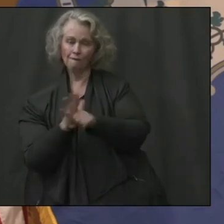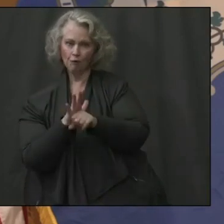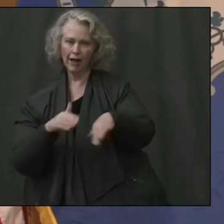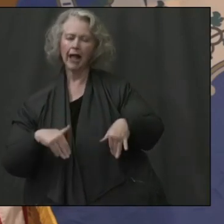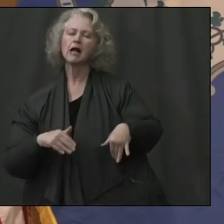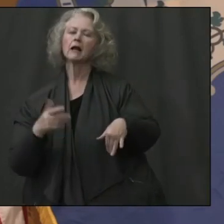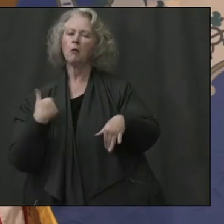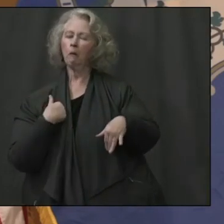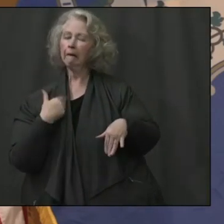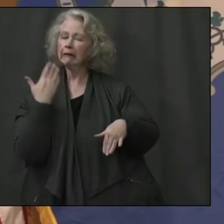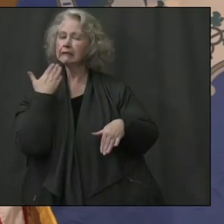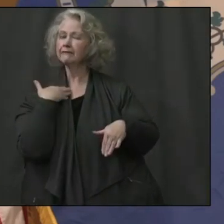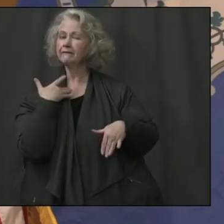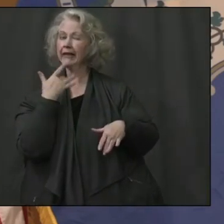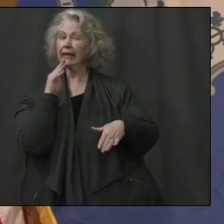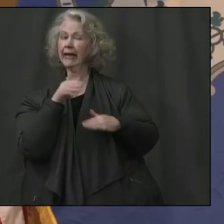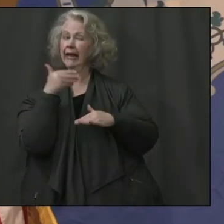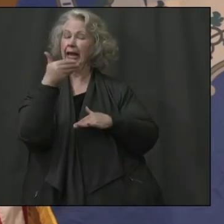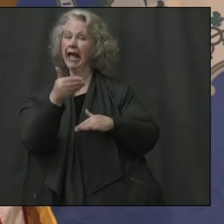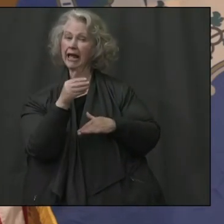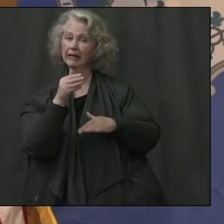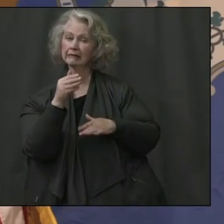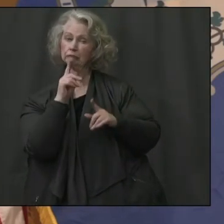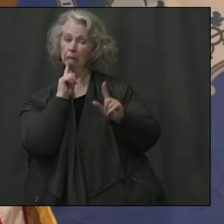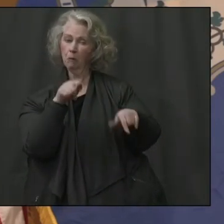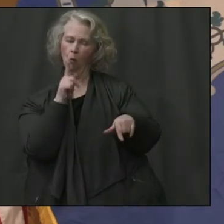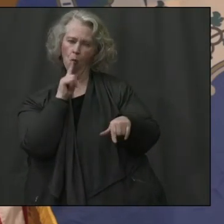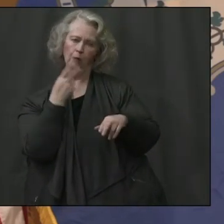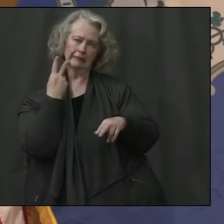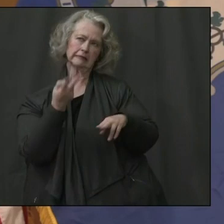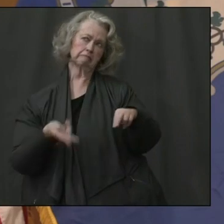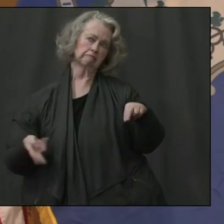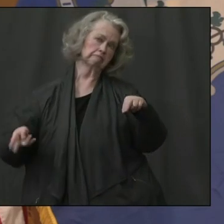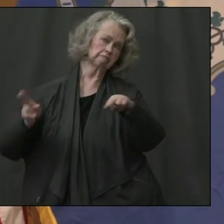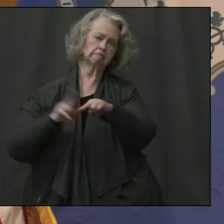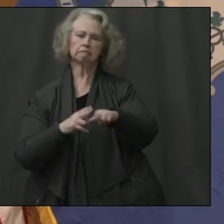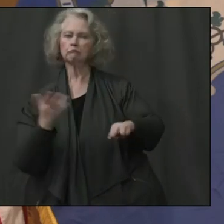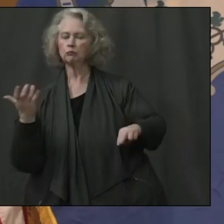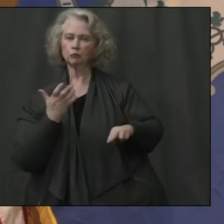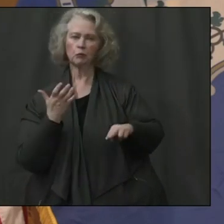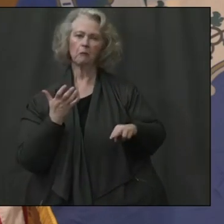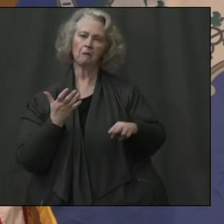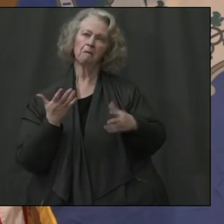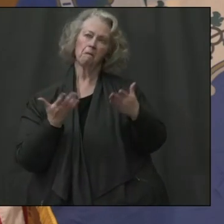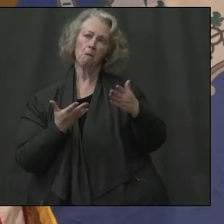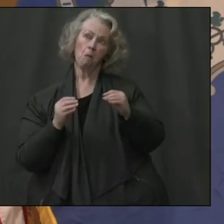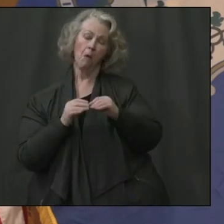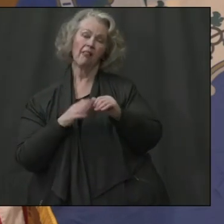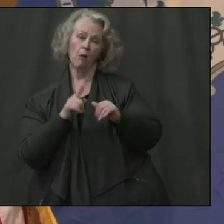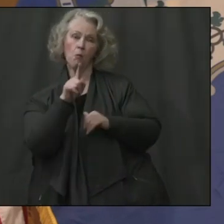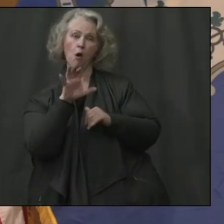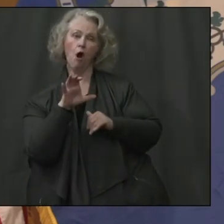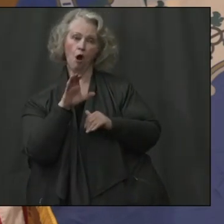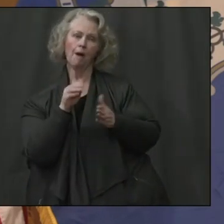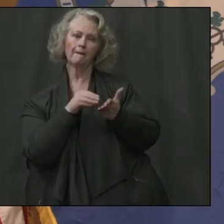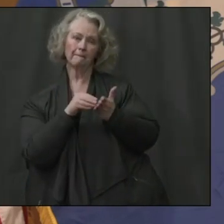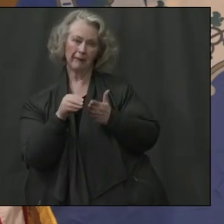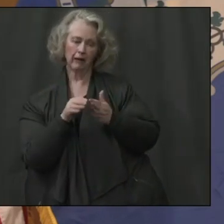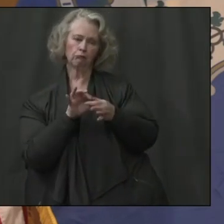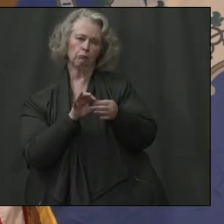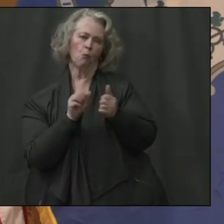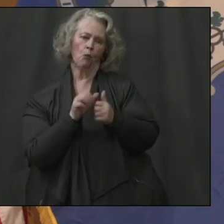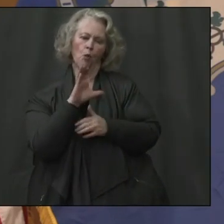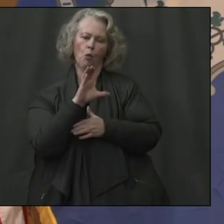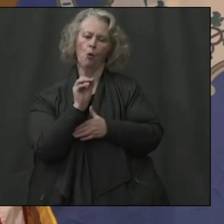um, in our next report, you'll see an increase. You'll see at least 100, uh, north of 100 million of, uh, COVID-related